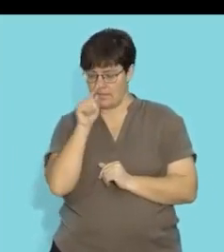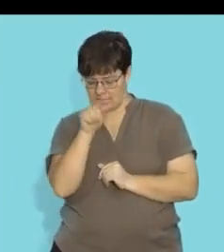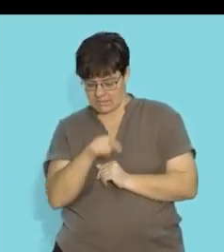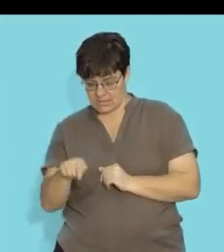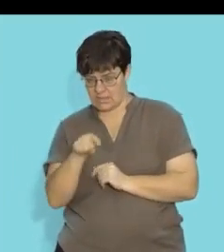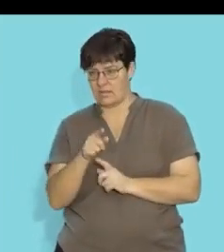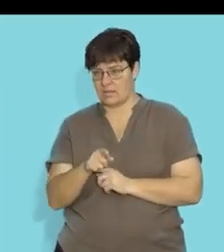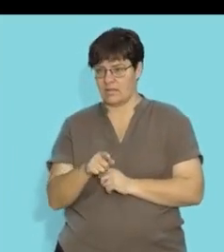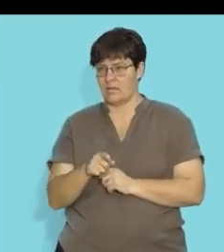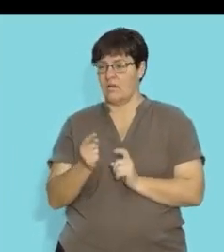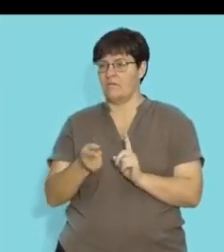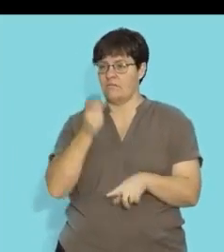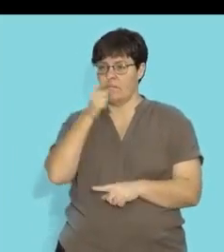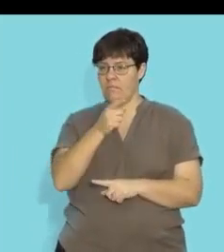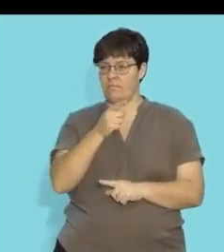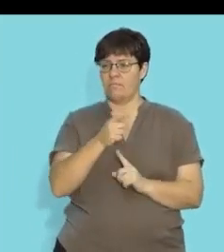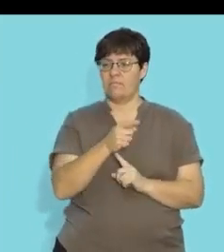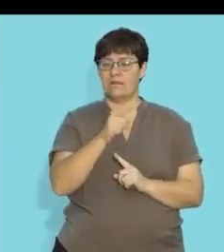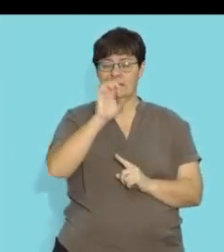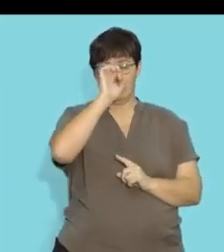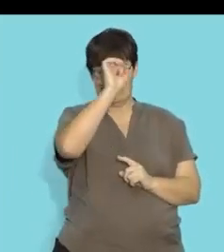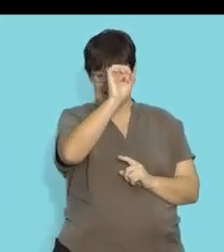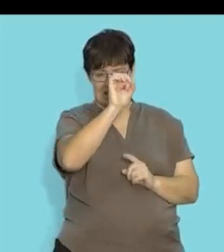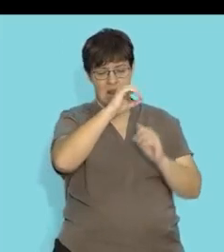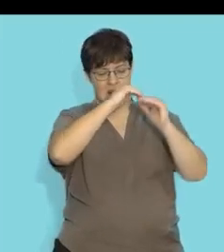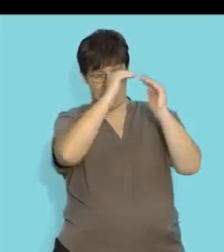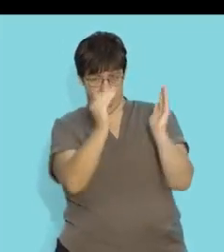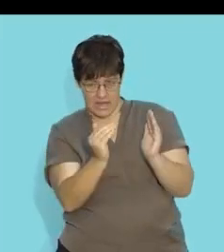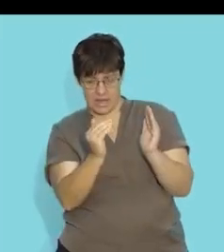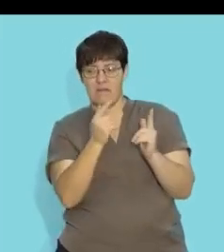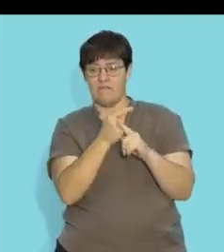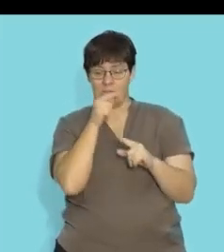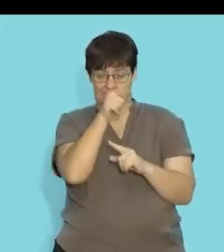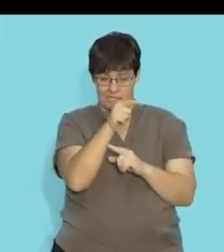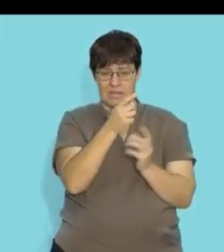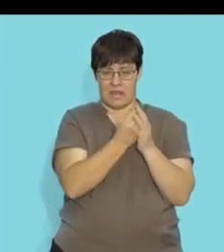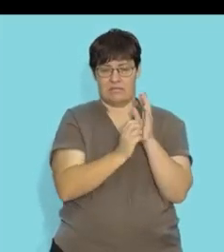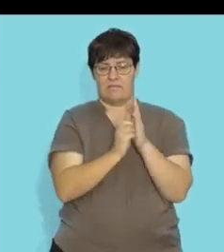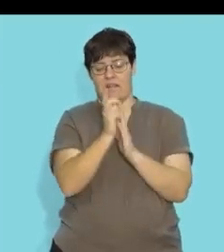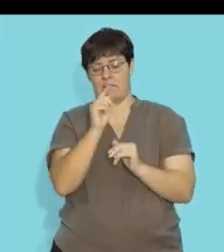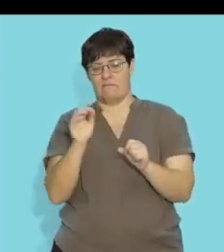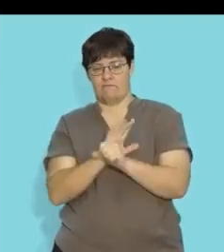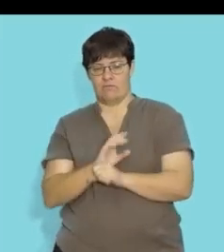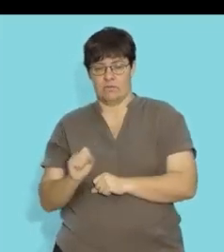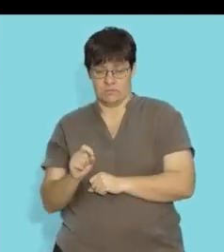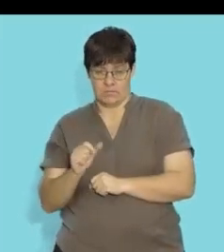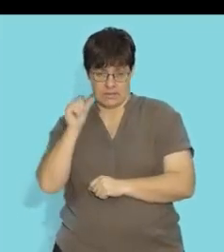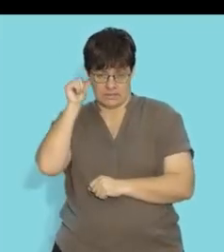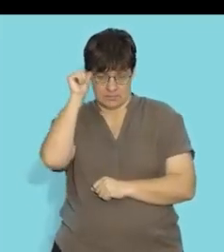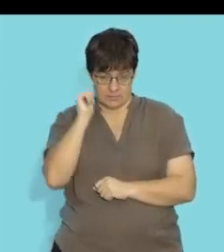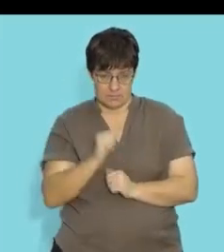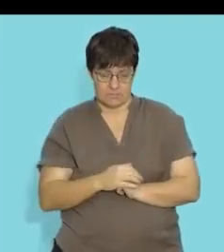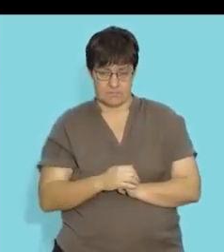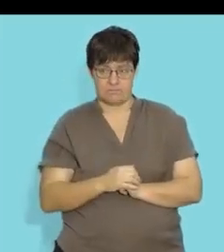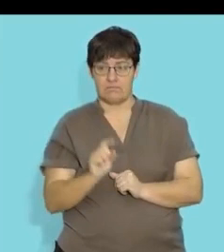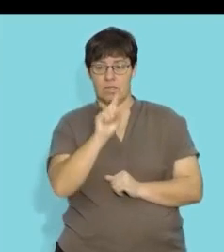at the bottom from your germinal epithelial lining of the seminiferous tubules let's look at